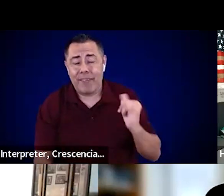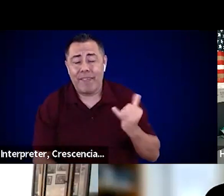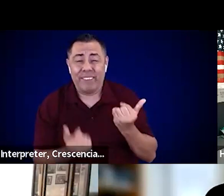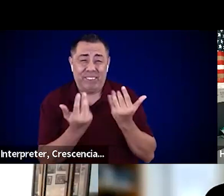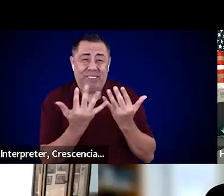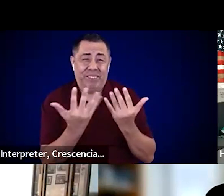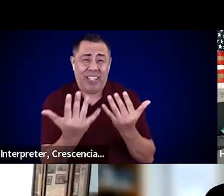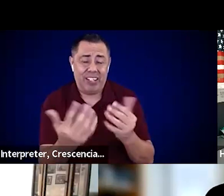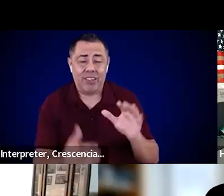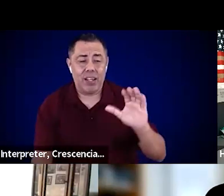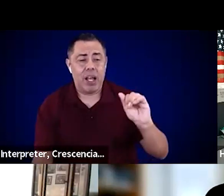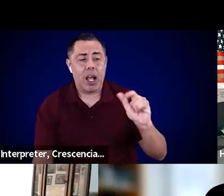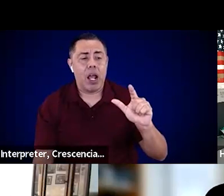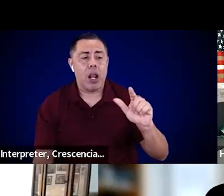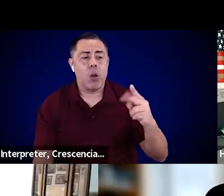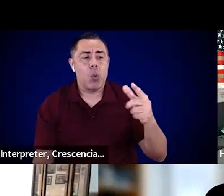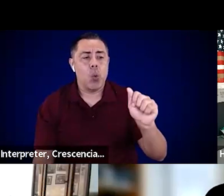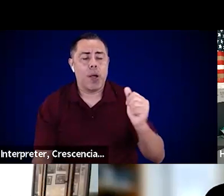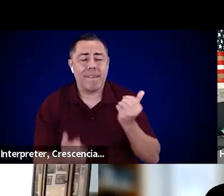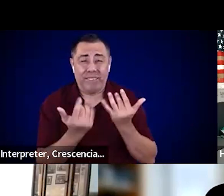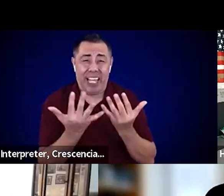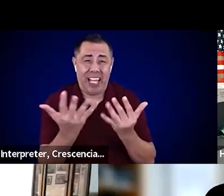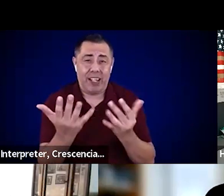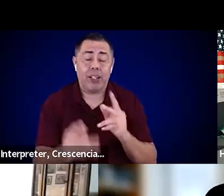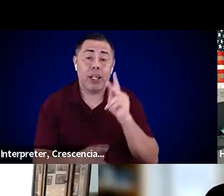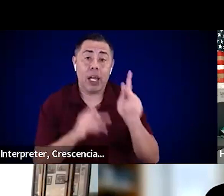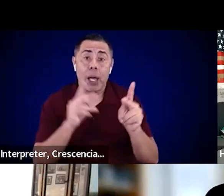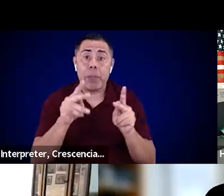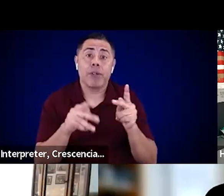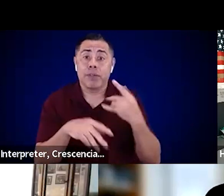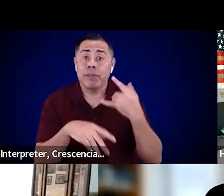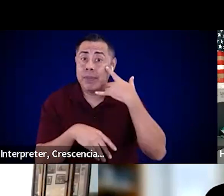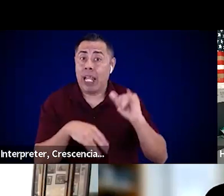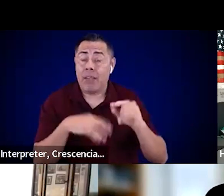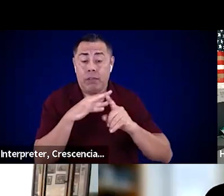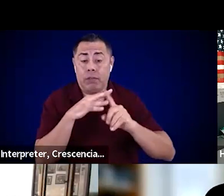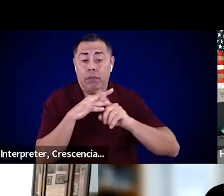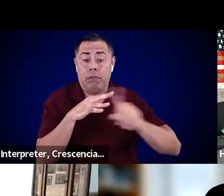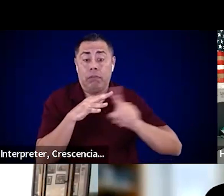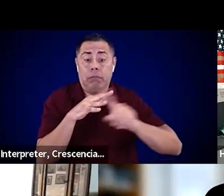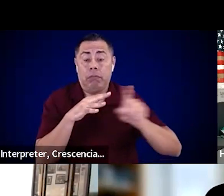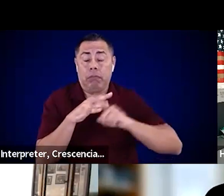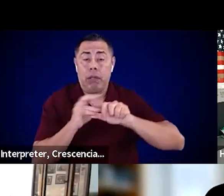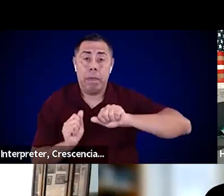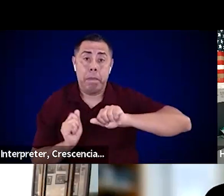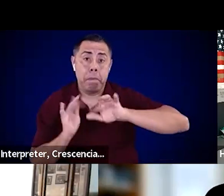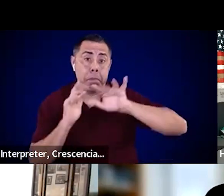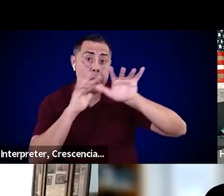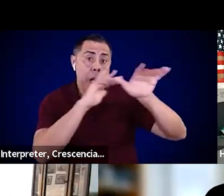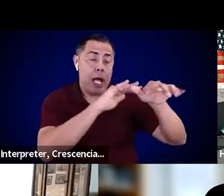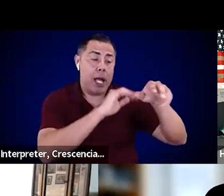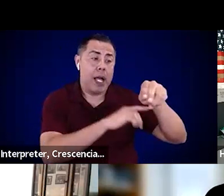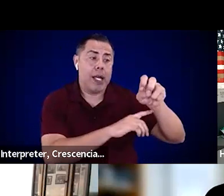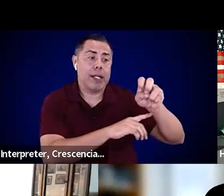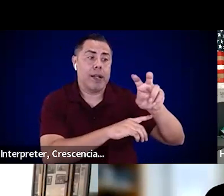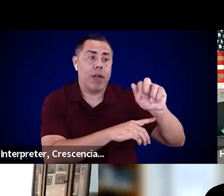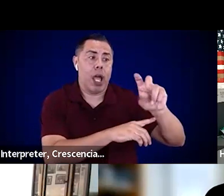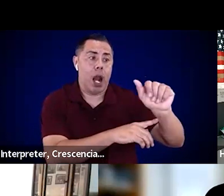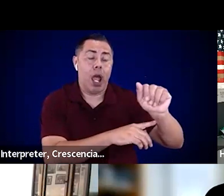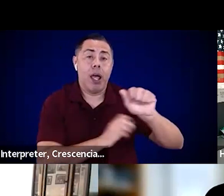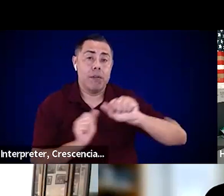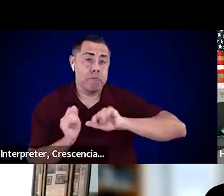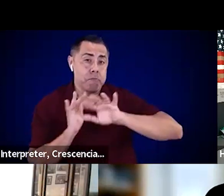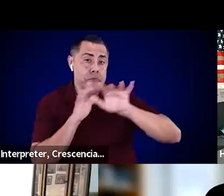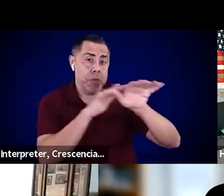with their families and their animals across state lines into Nevada, that really helped us identify, you know, some